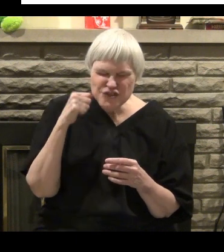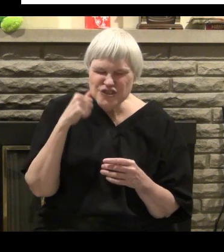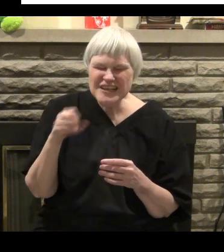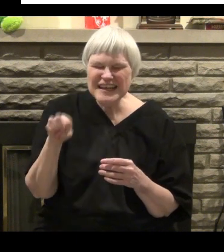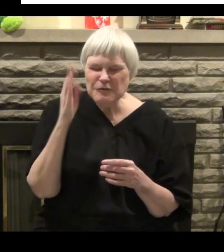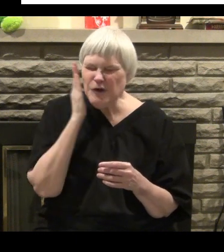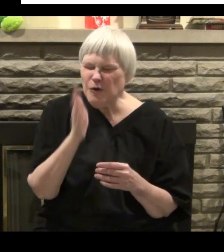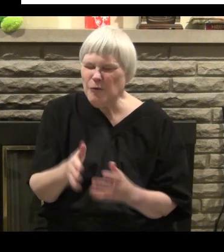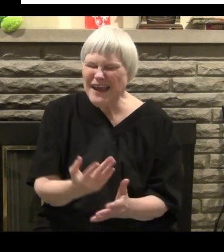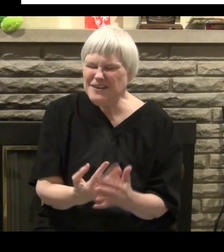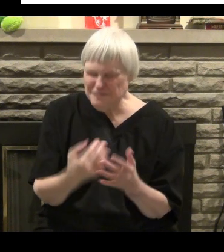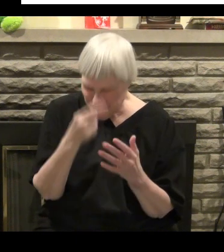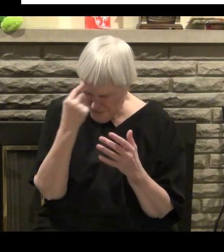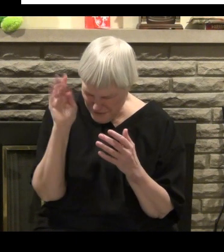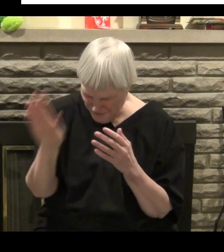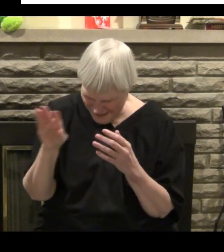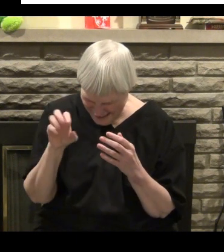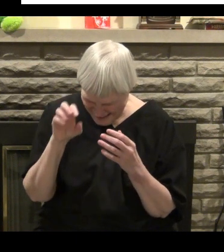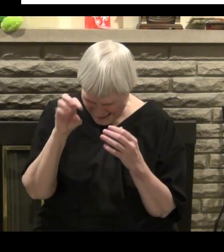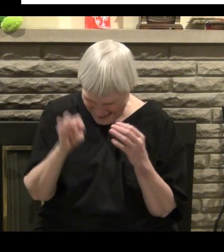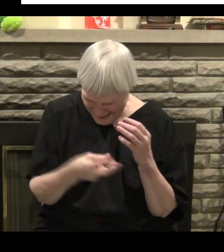lie and wait for her heel.